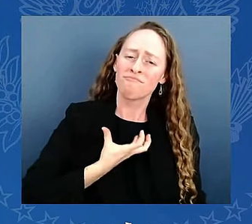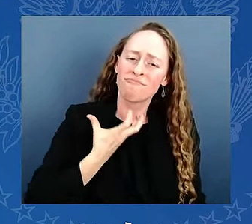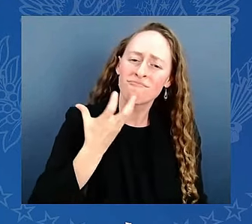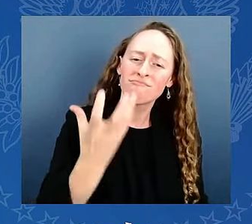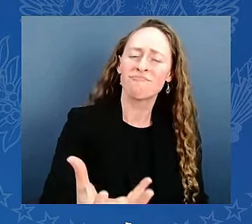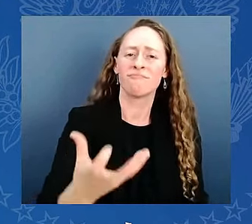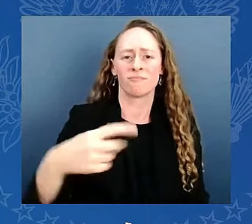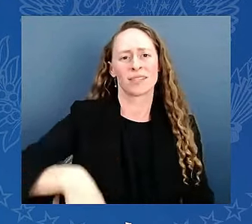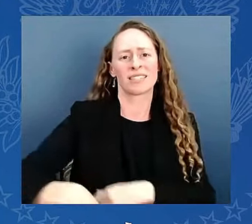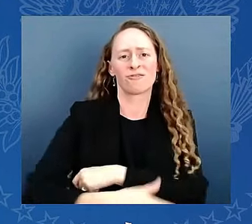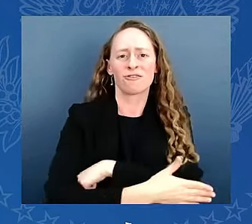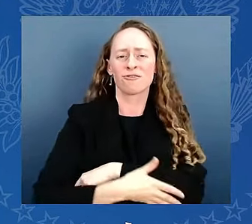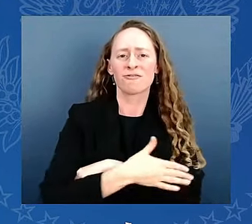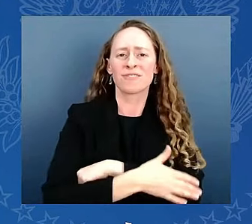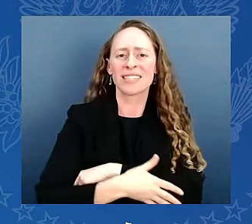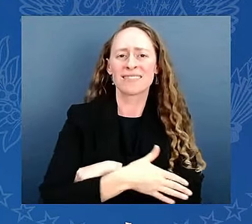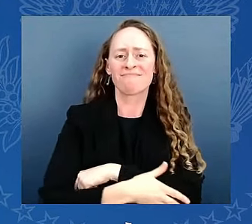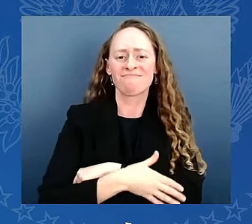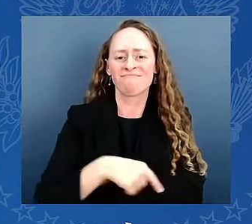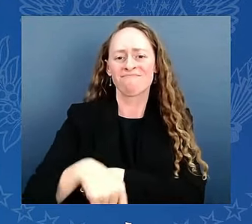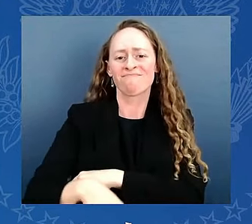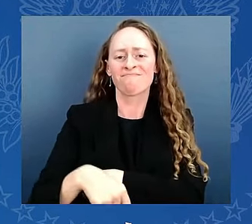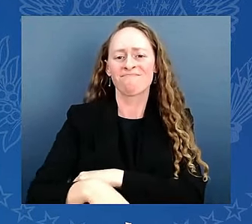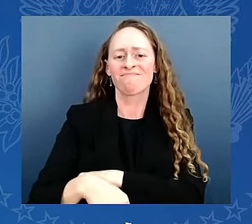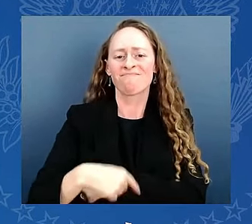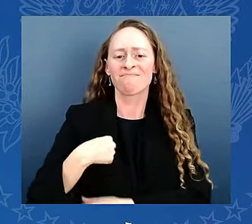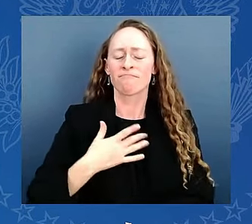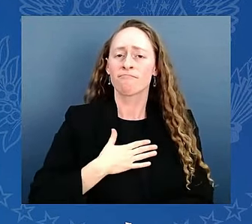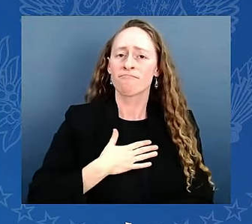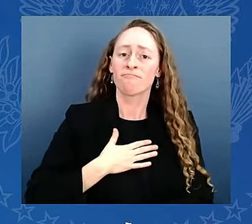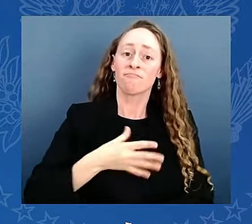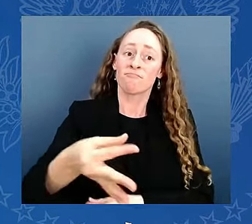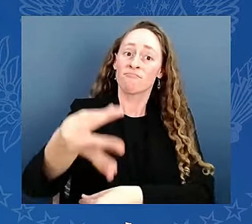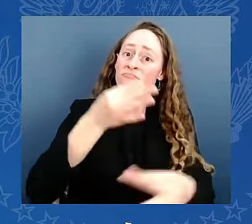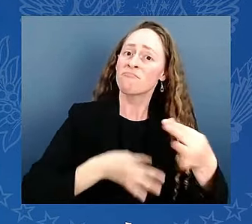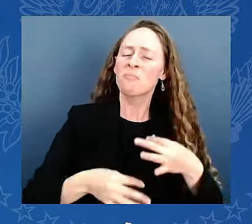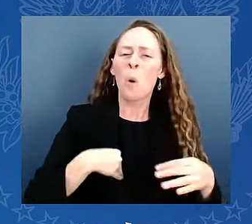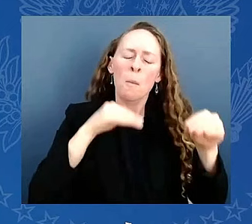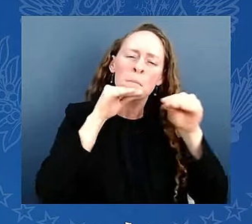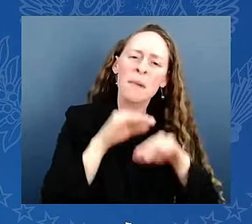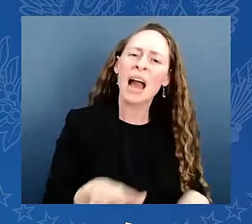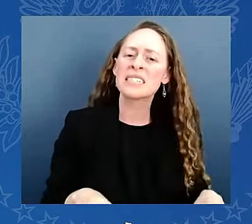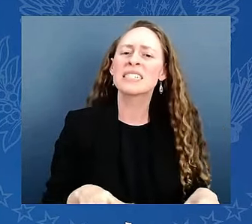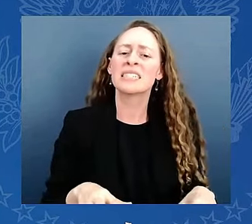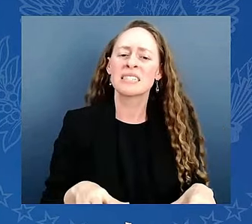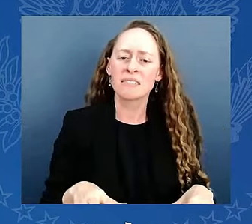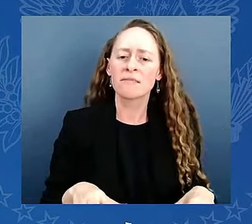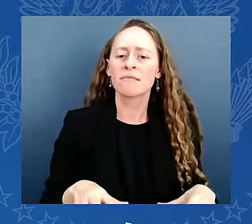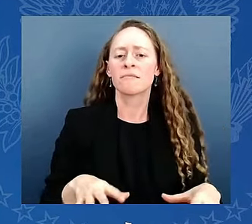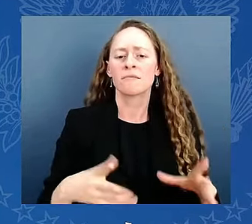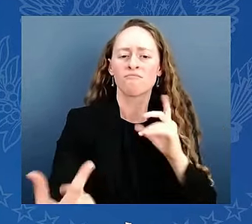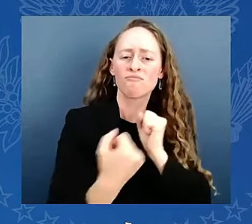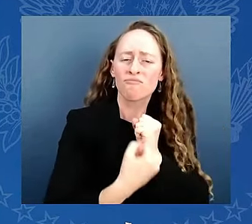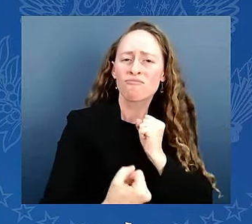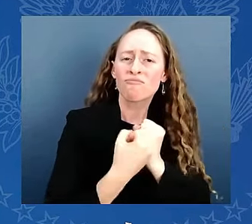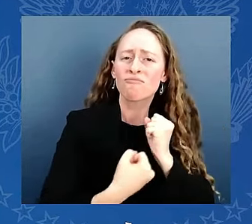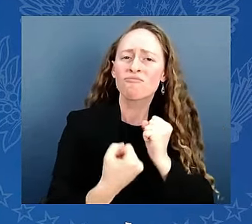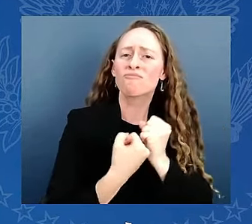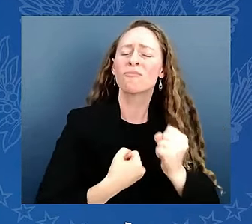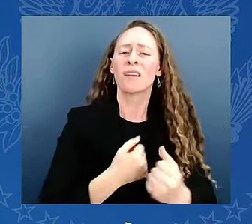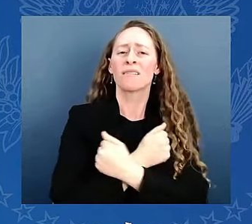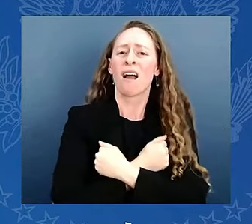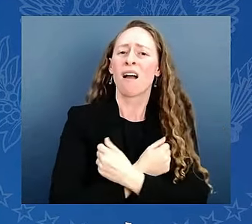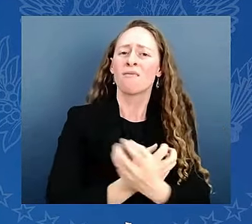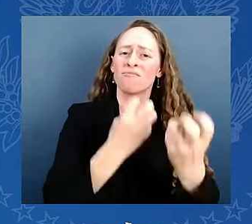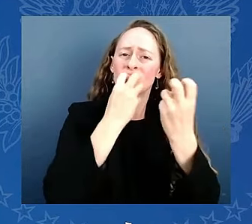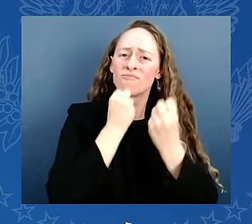times in return with the love and support of the American people. I hope you have some idea how grateful I am to all